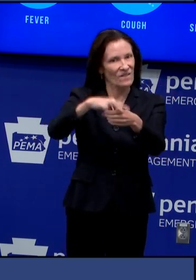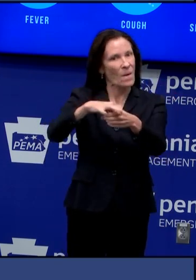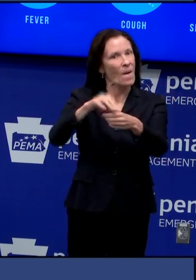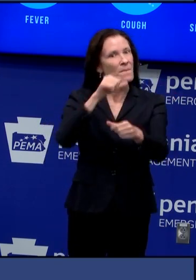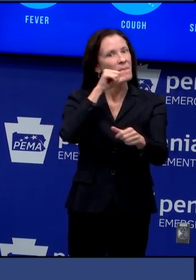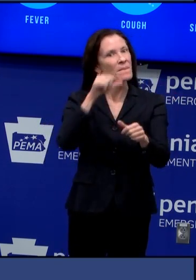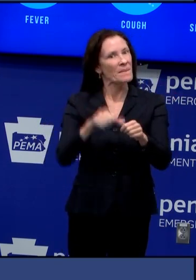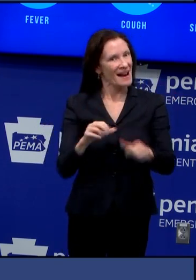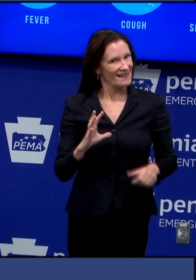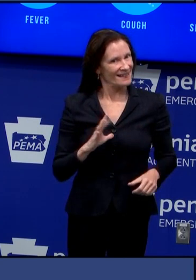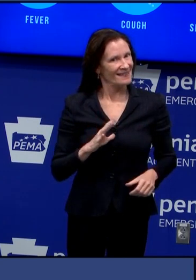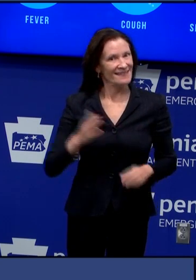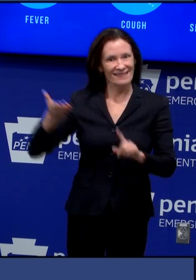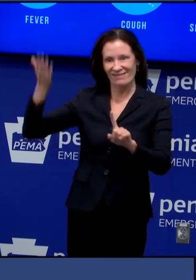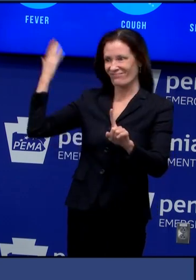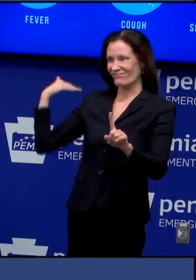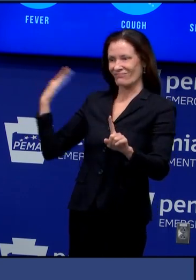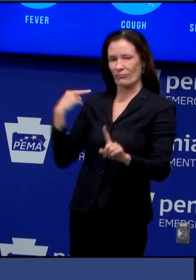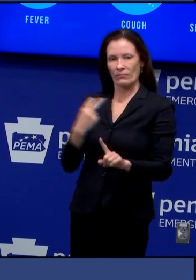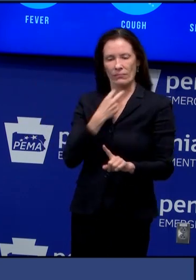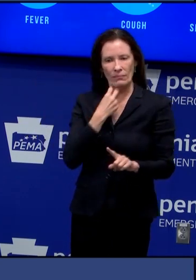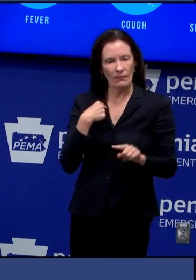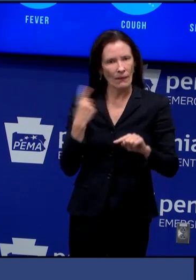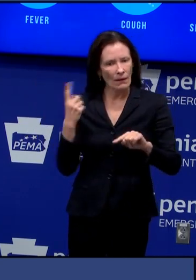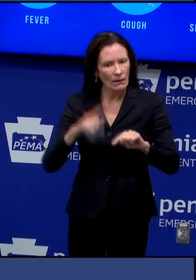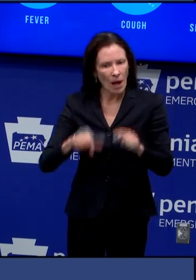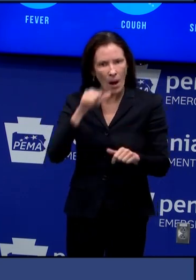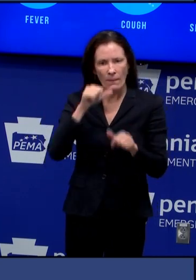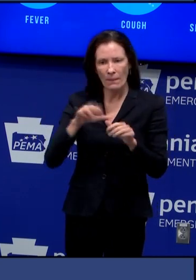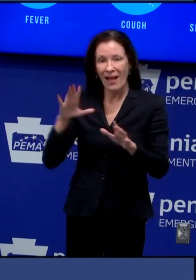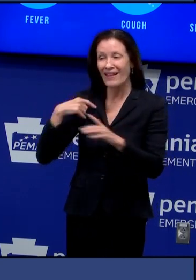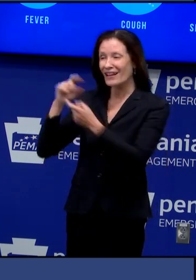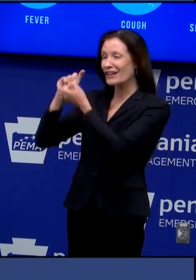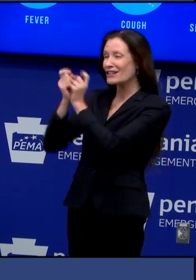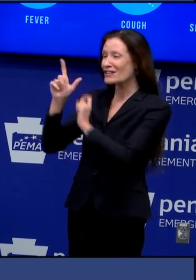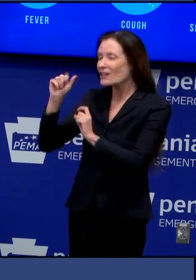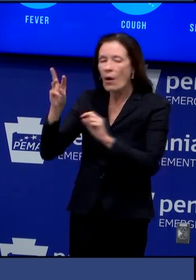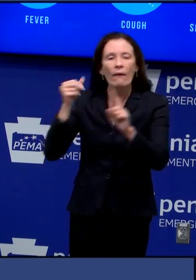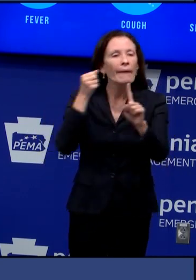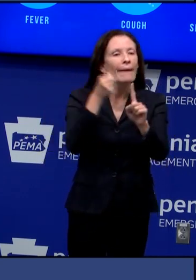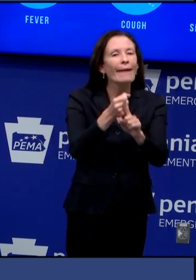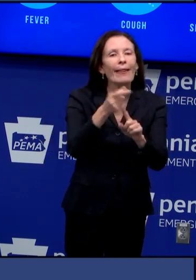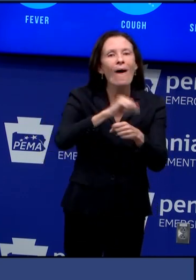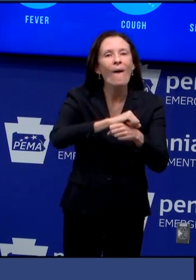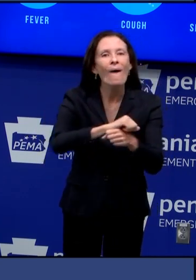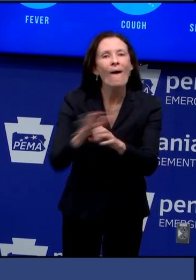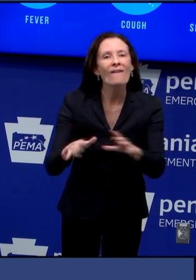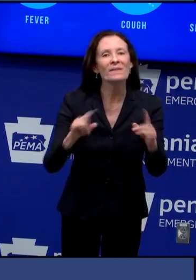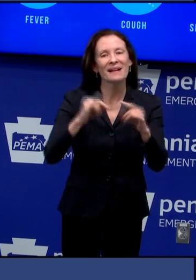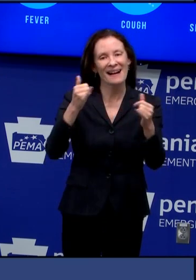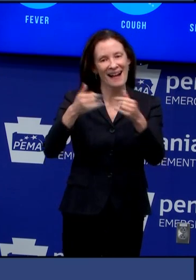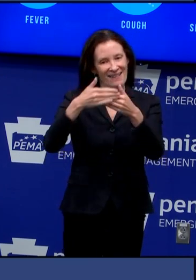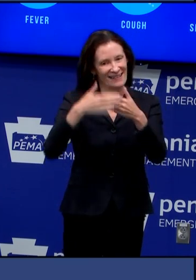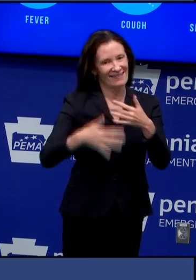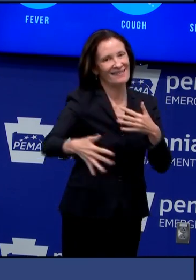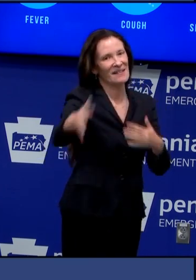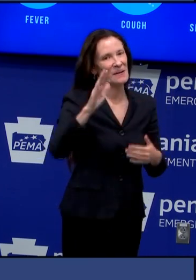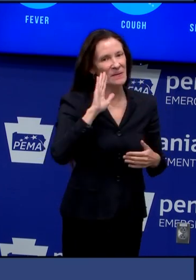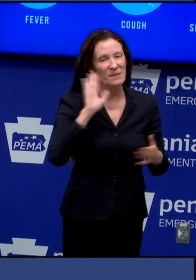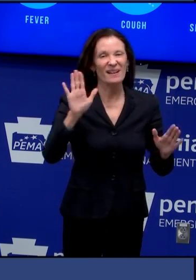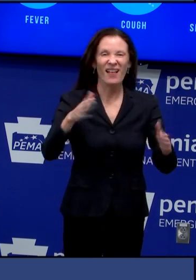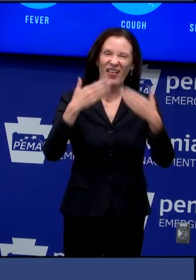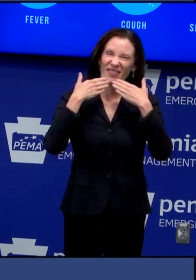couldn't I want to thank all the election officials the poll workers and the Pennsylvania voters who are working together